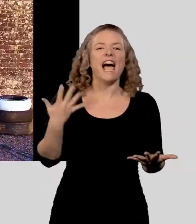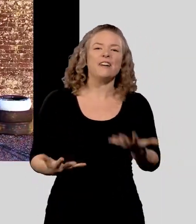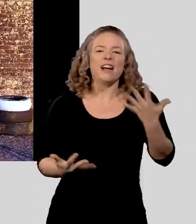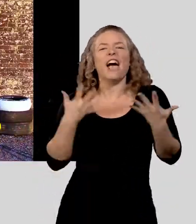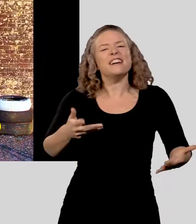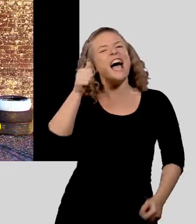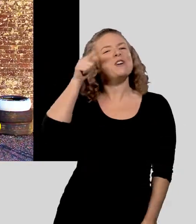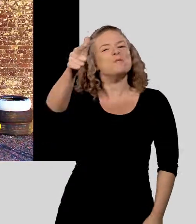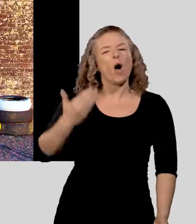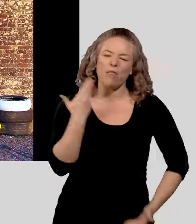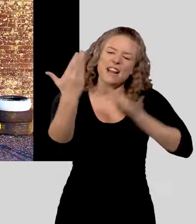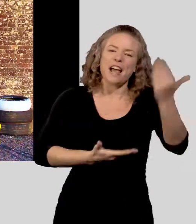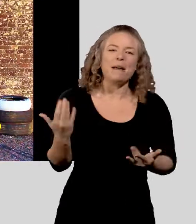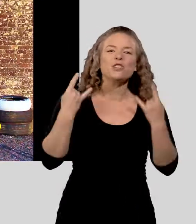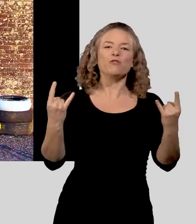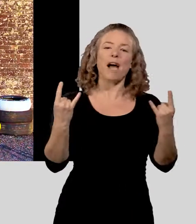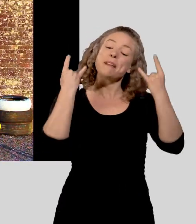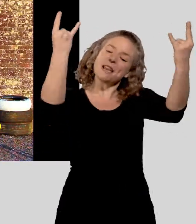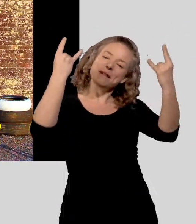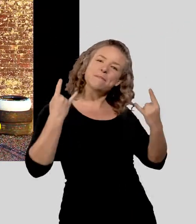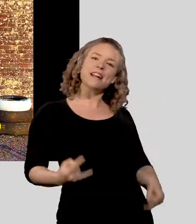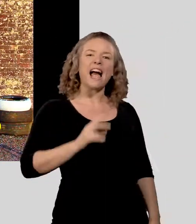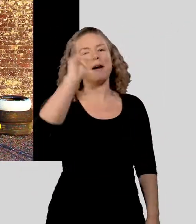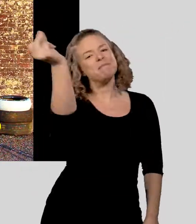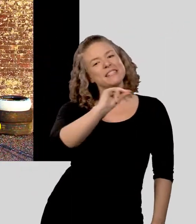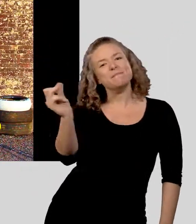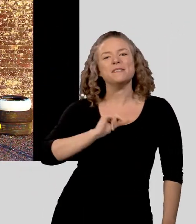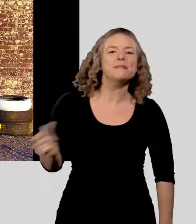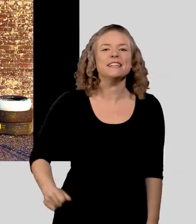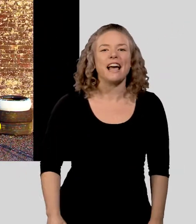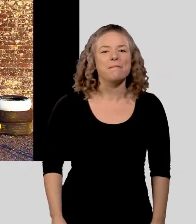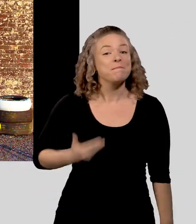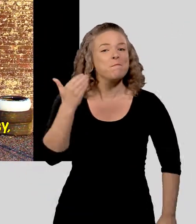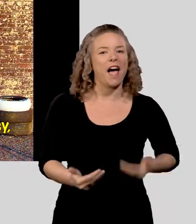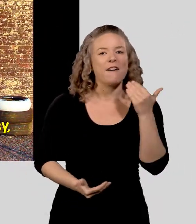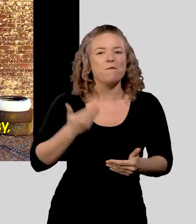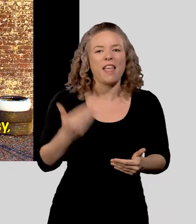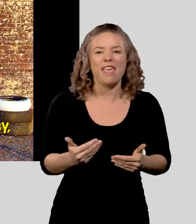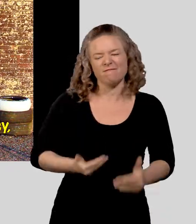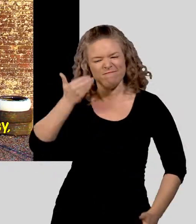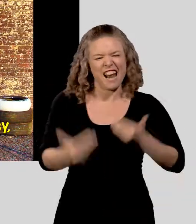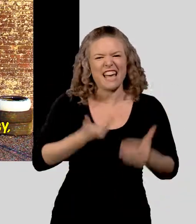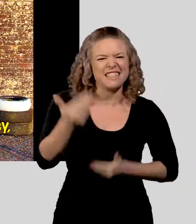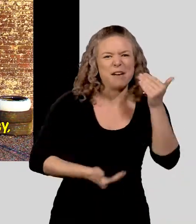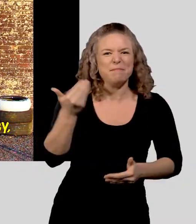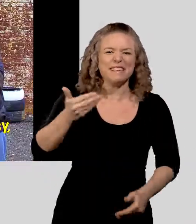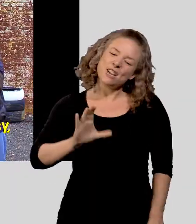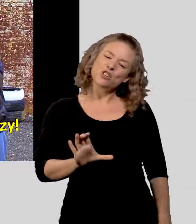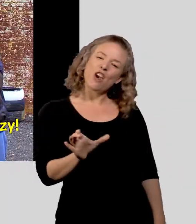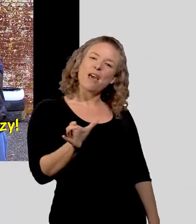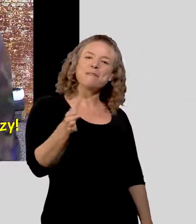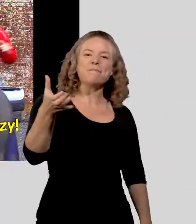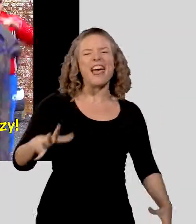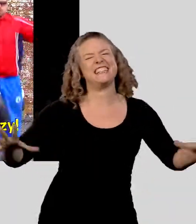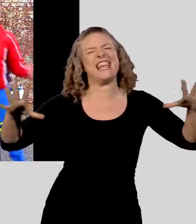Now, now, now, now, you know the dimension, right? Hip hippity hop, zip zippity zap You're halfway there, so let's get busy